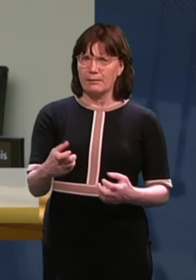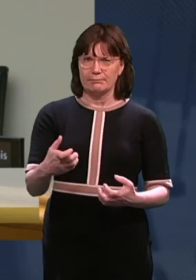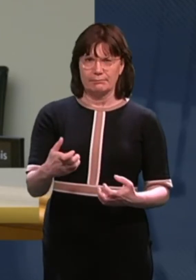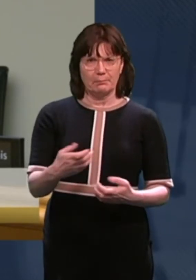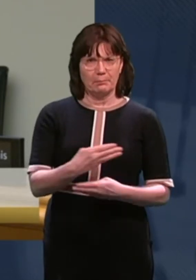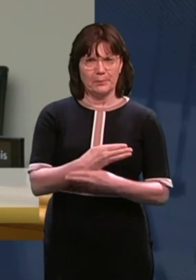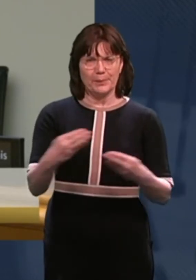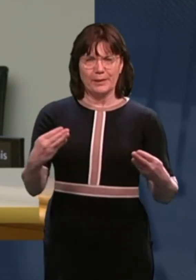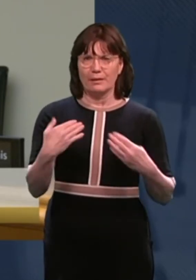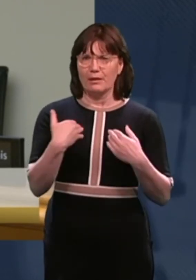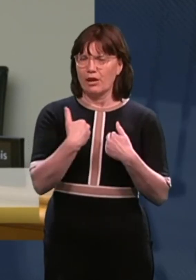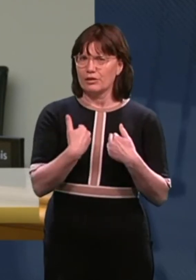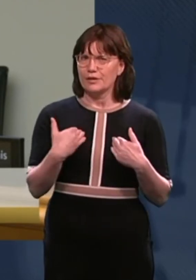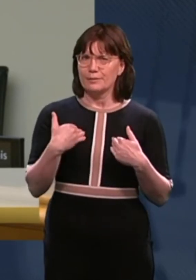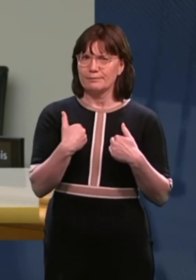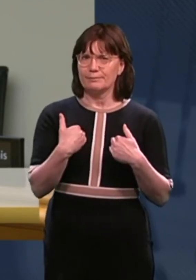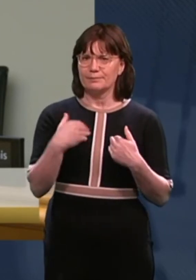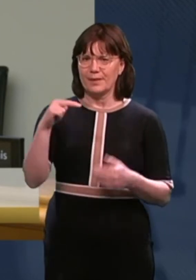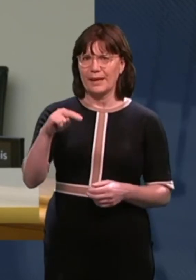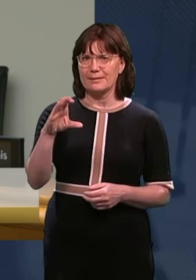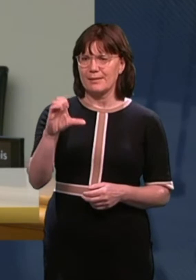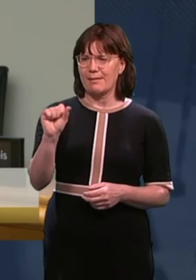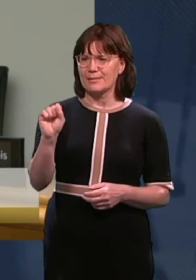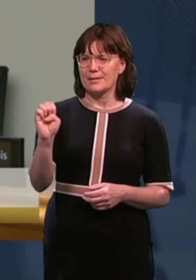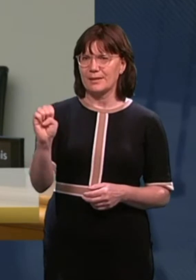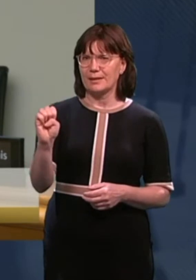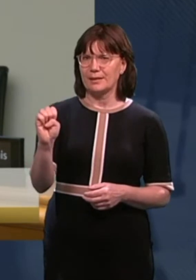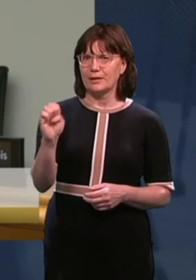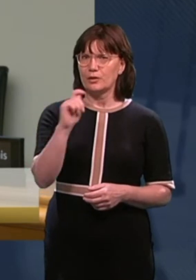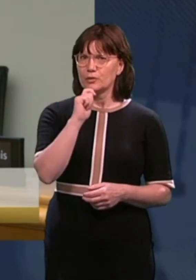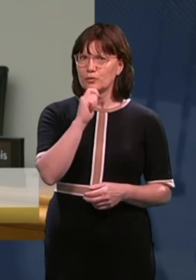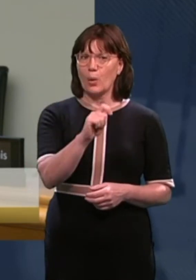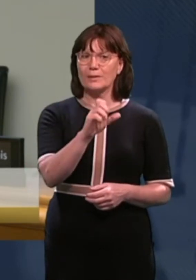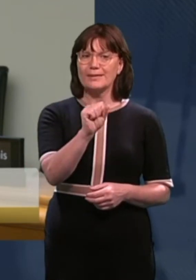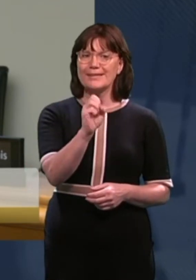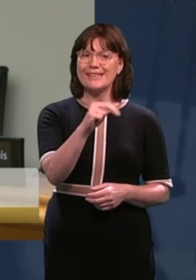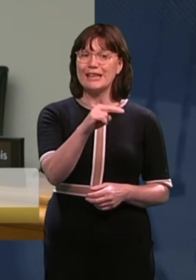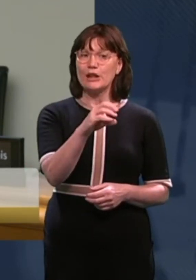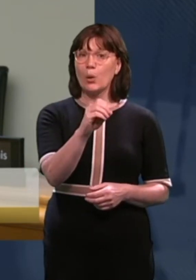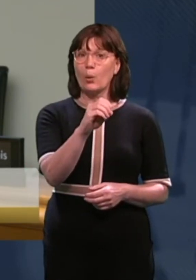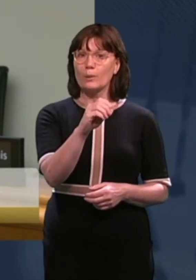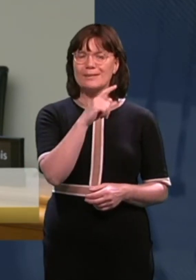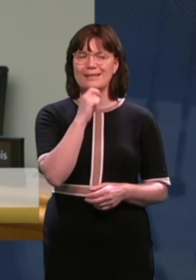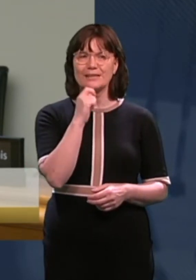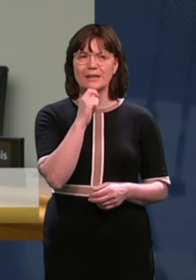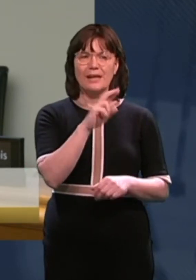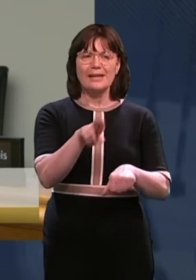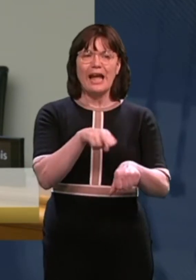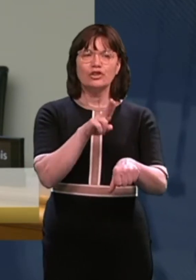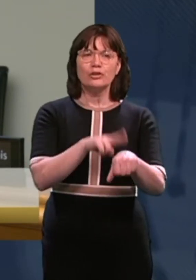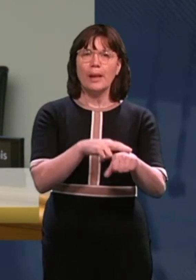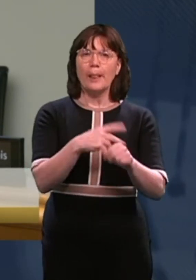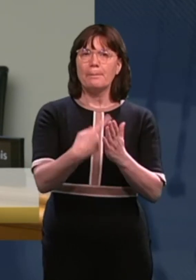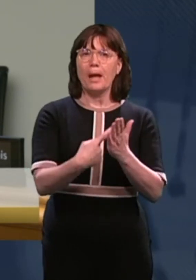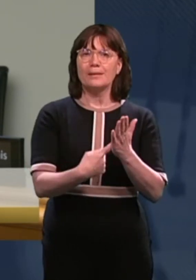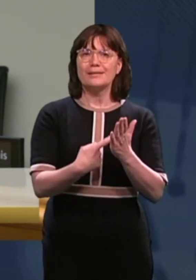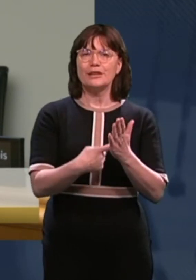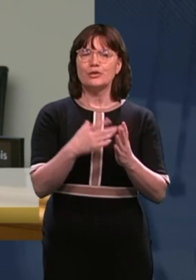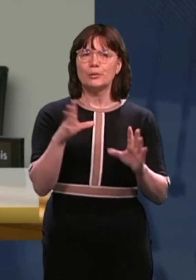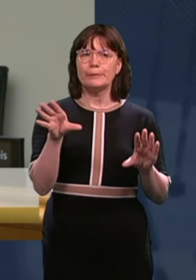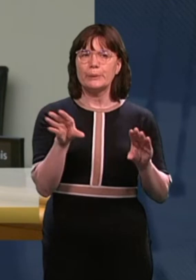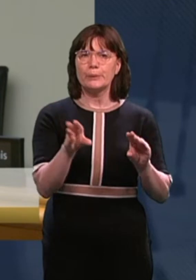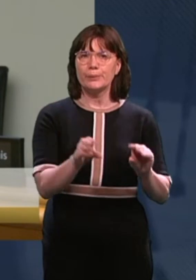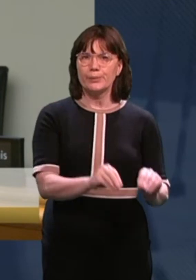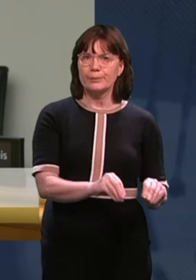the NCSE informed the CNO there that it was the national policy to wind down early intervention